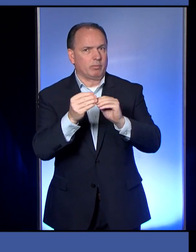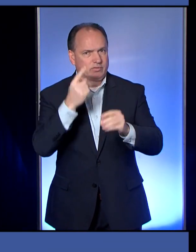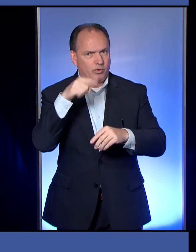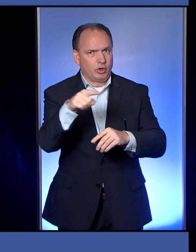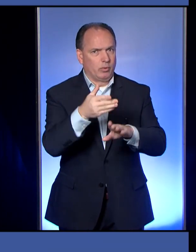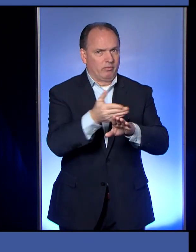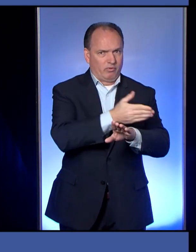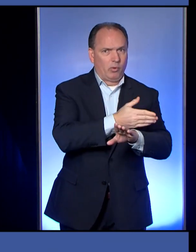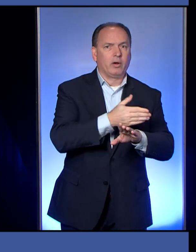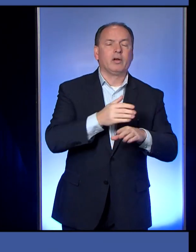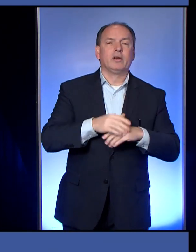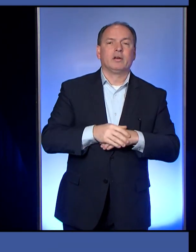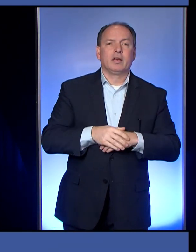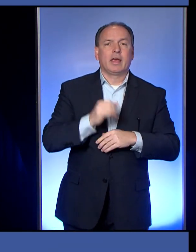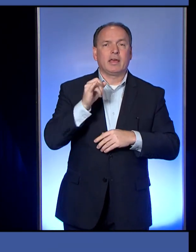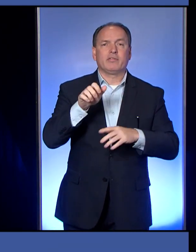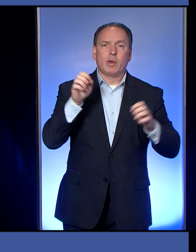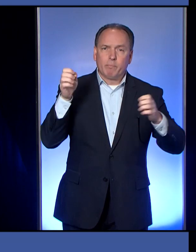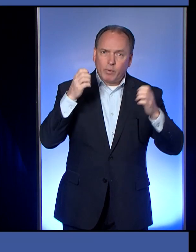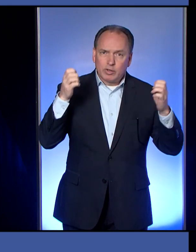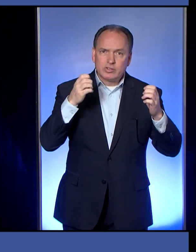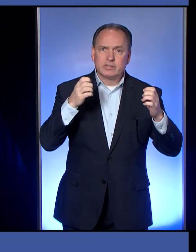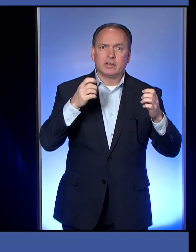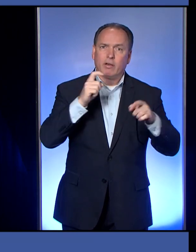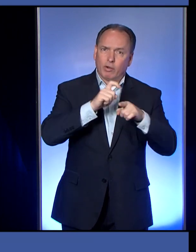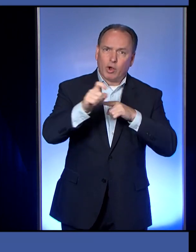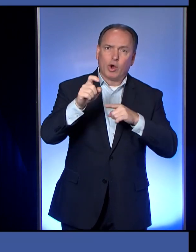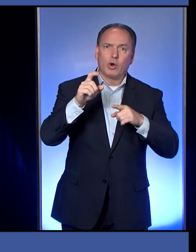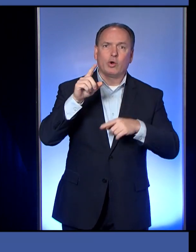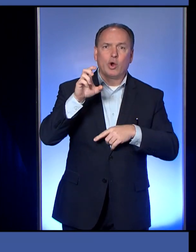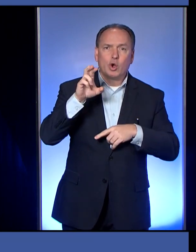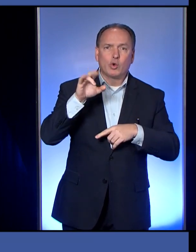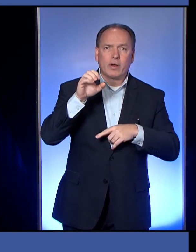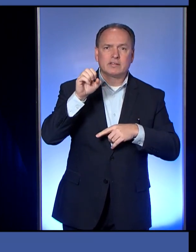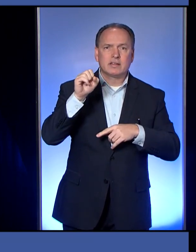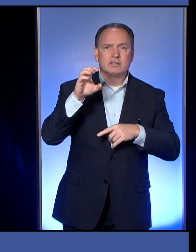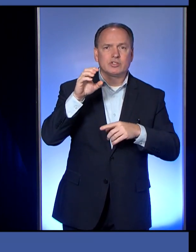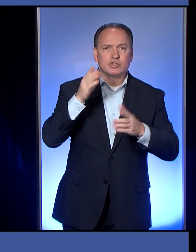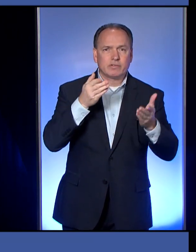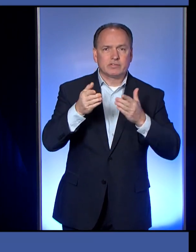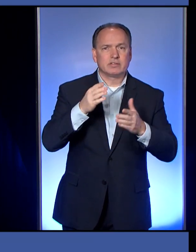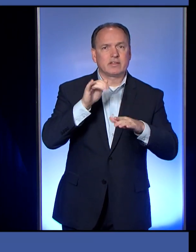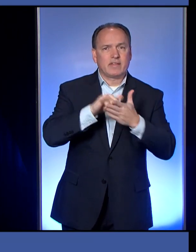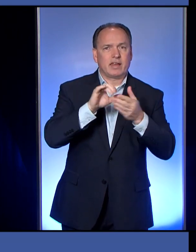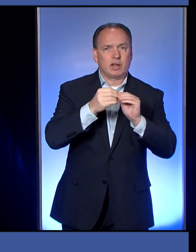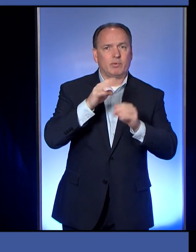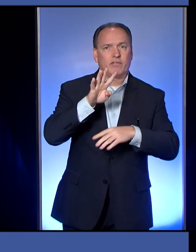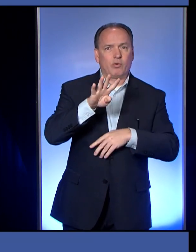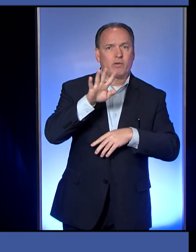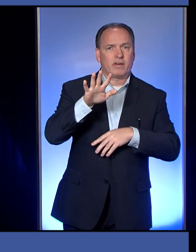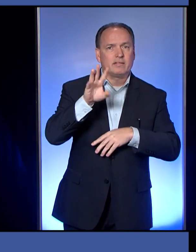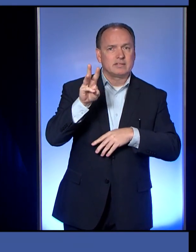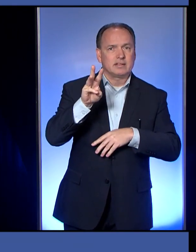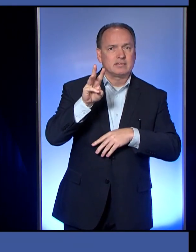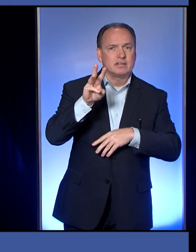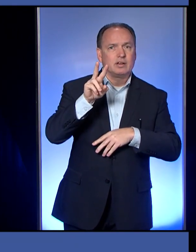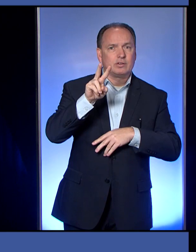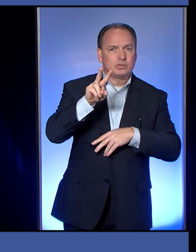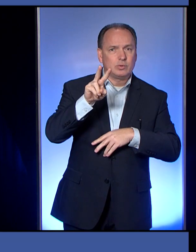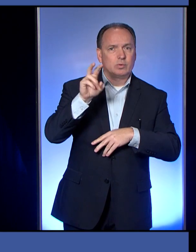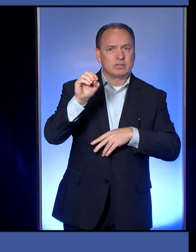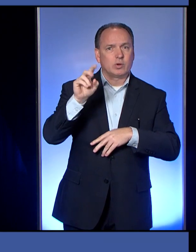emergency, we'd like you to call crisis services. The number there is 456-2014.